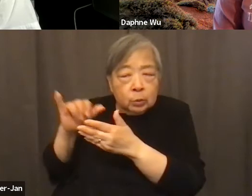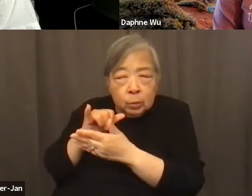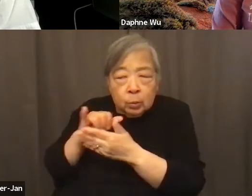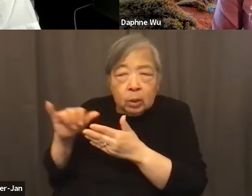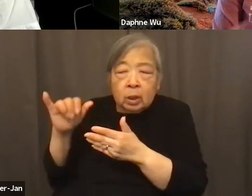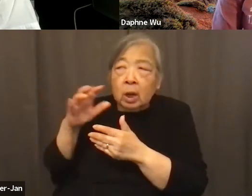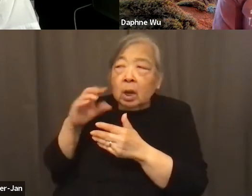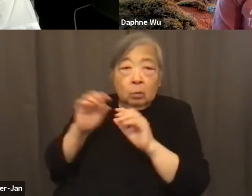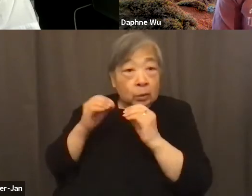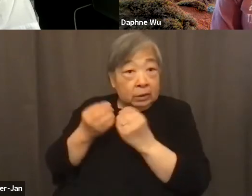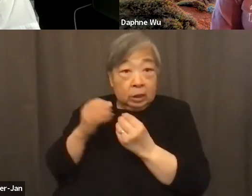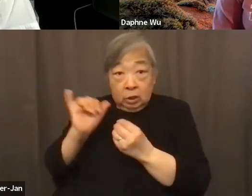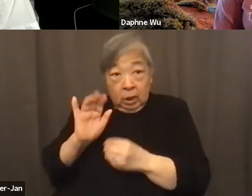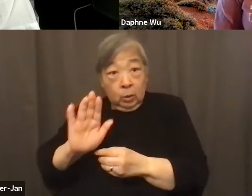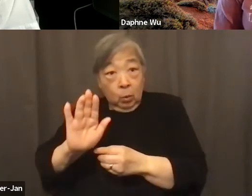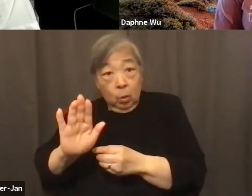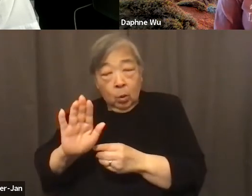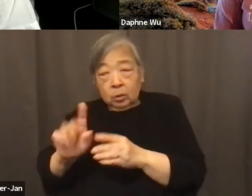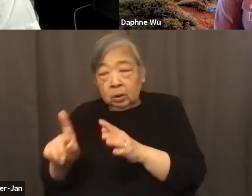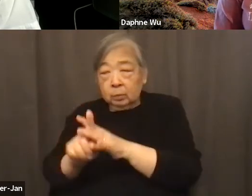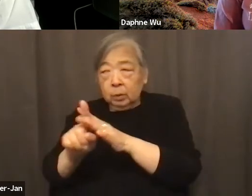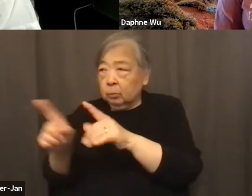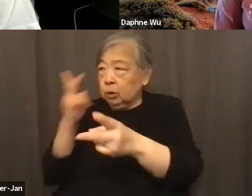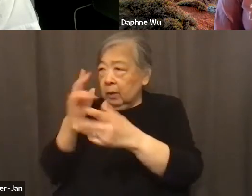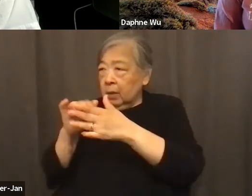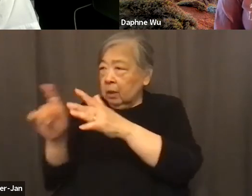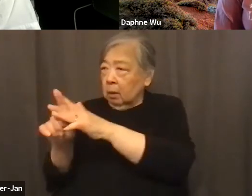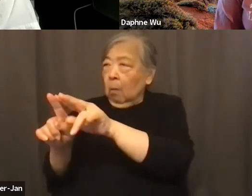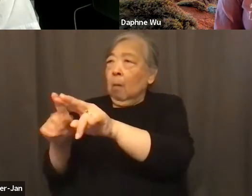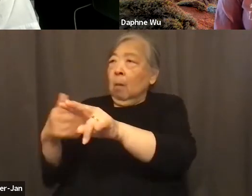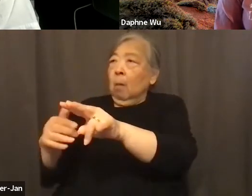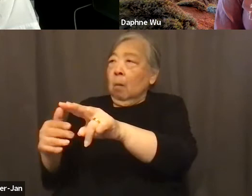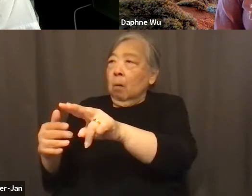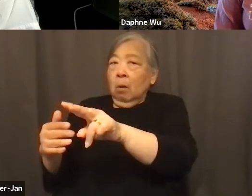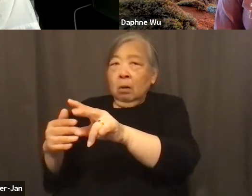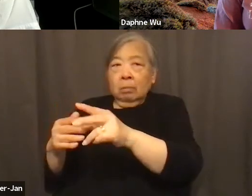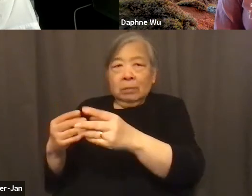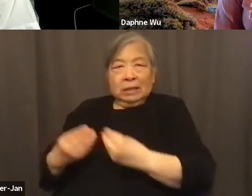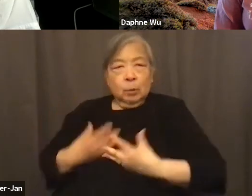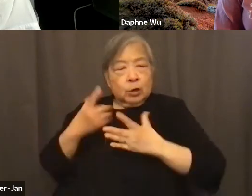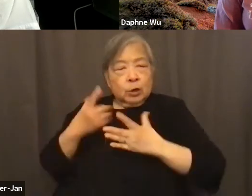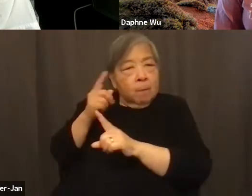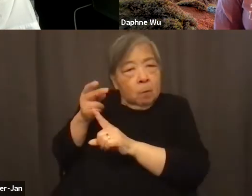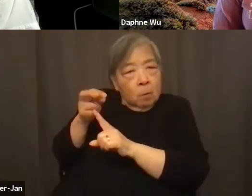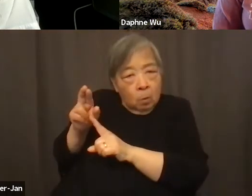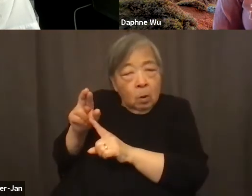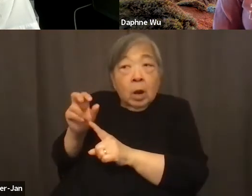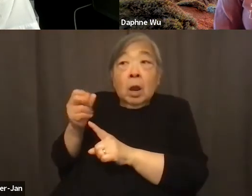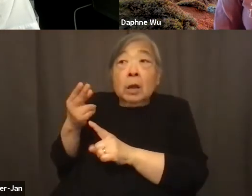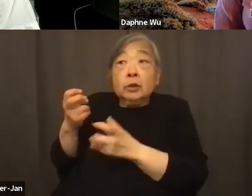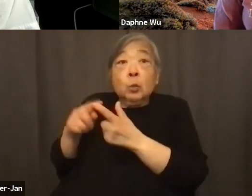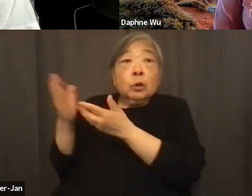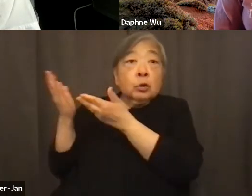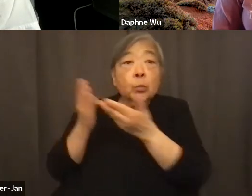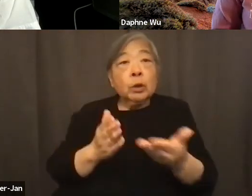organizations like yours, spring up. And that was a huge inspiration for her and wanted to bring that to the Bay Area